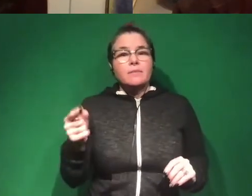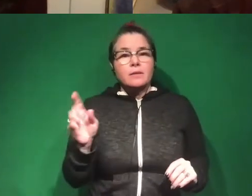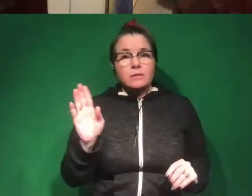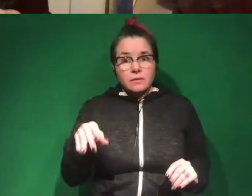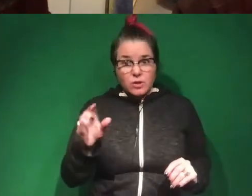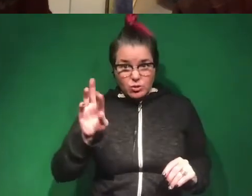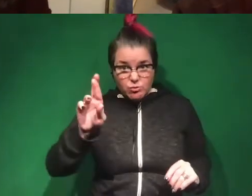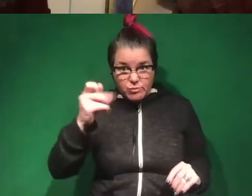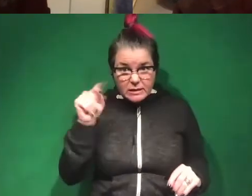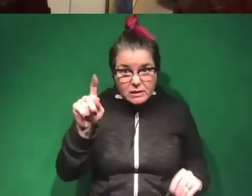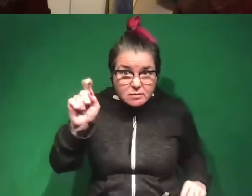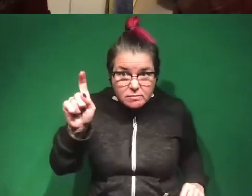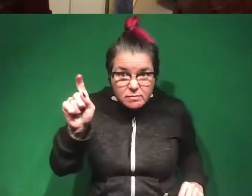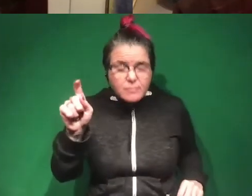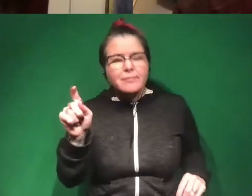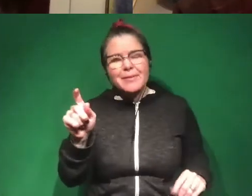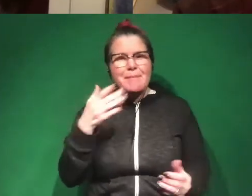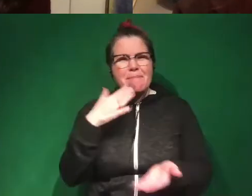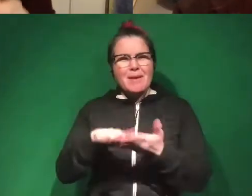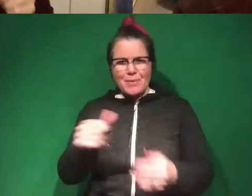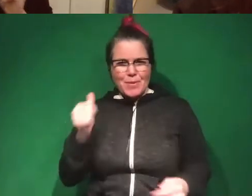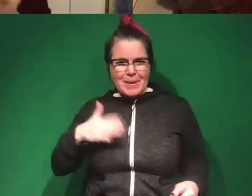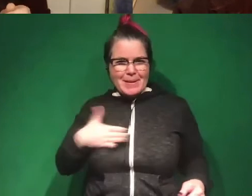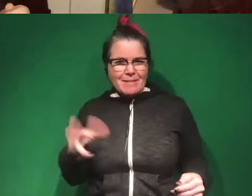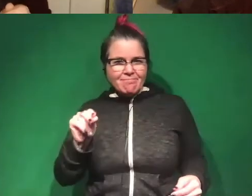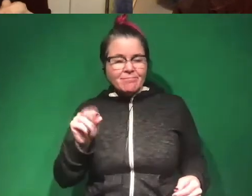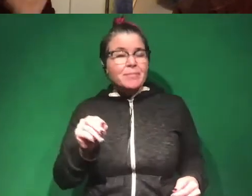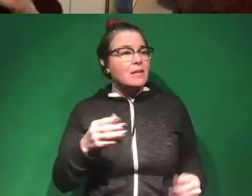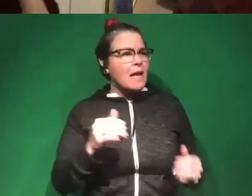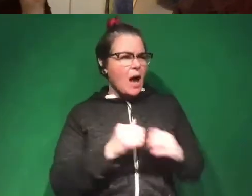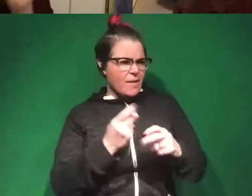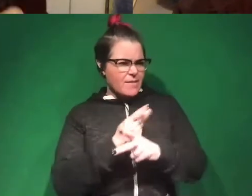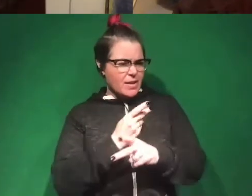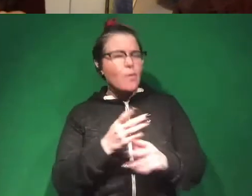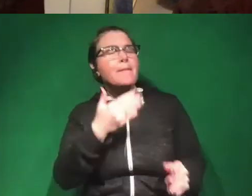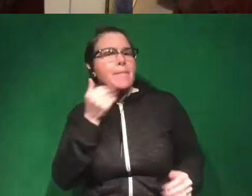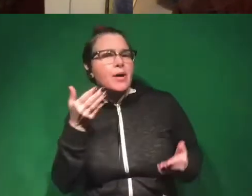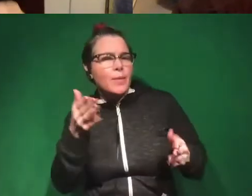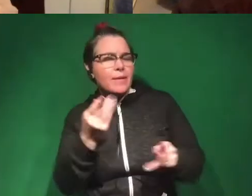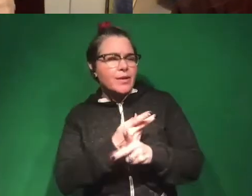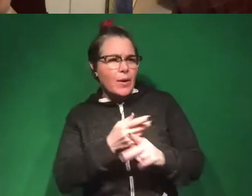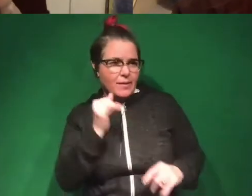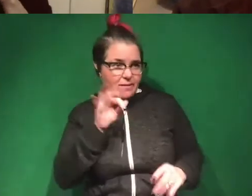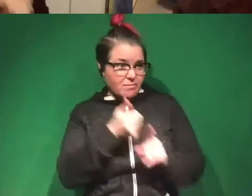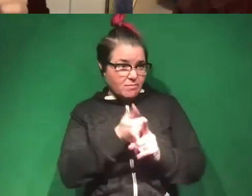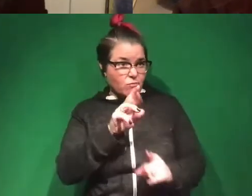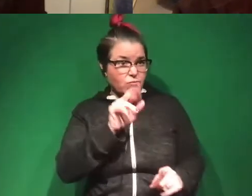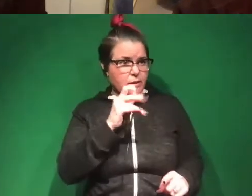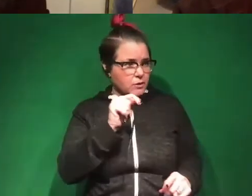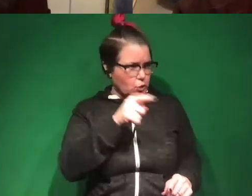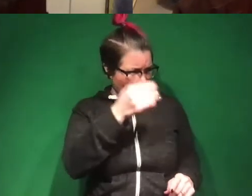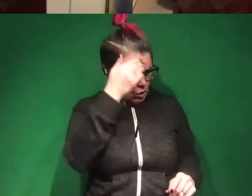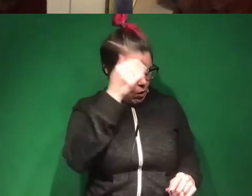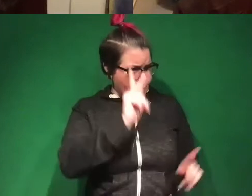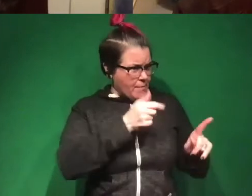racist, is a really bad way of finding out if they're racist. But a really good way to figure out, well, a better way to figure out if someone's racist is to say, do you know anyone